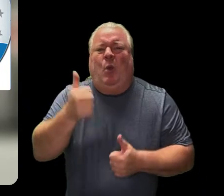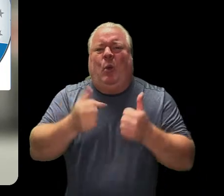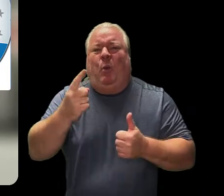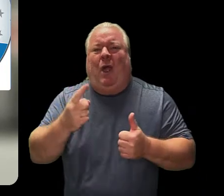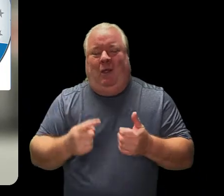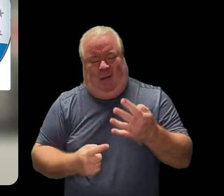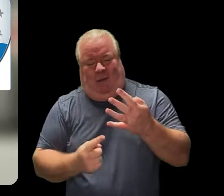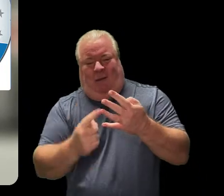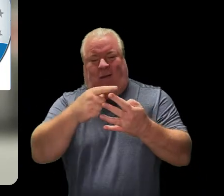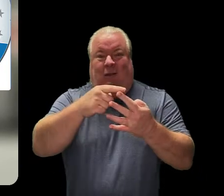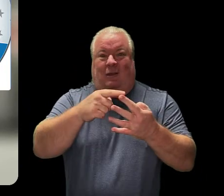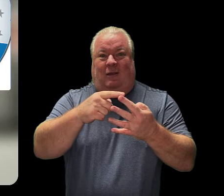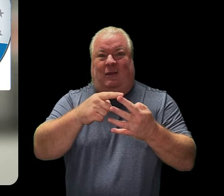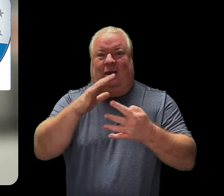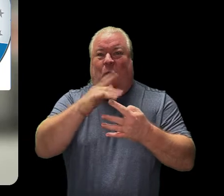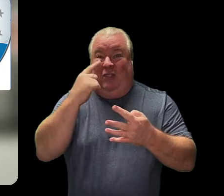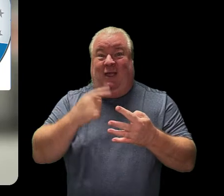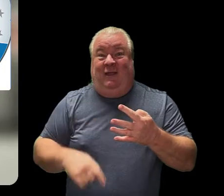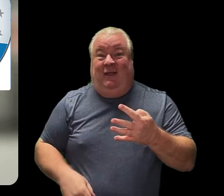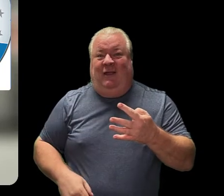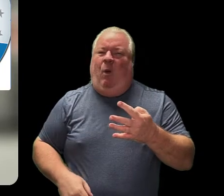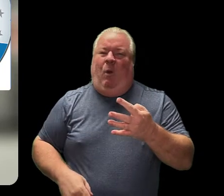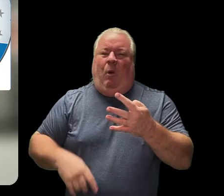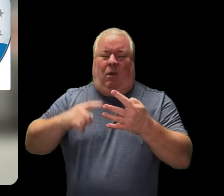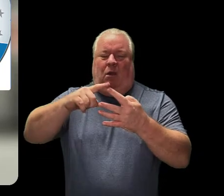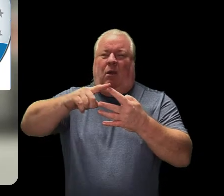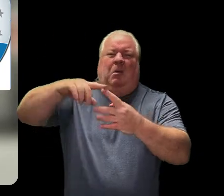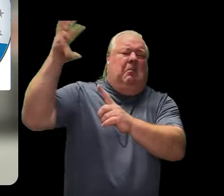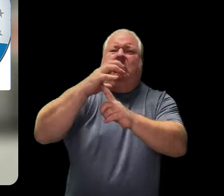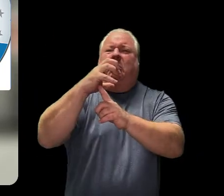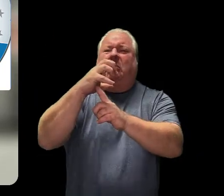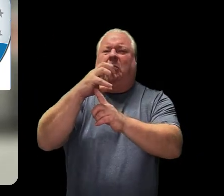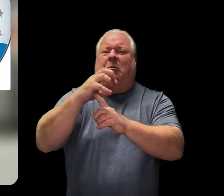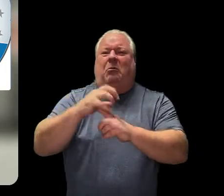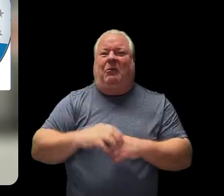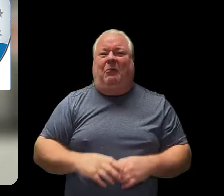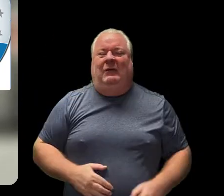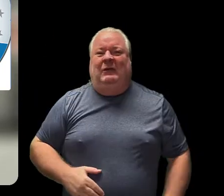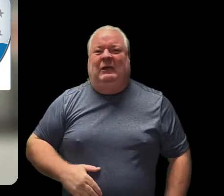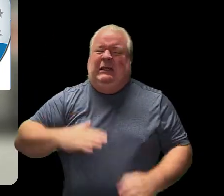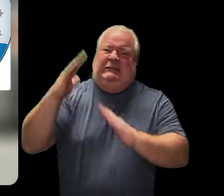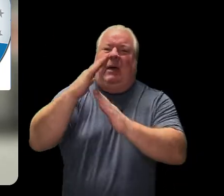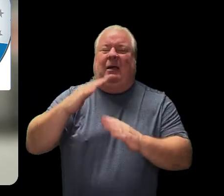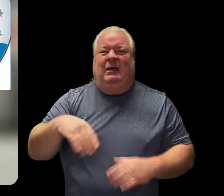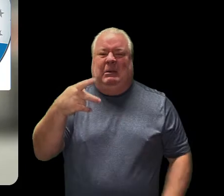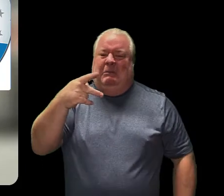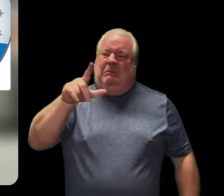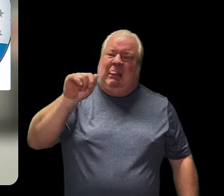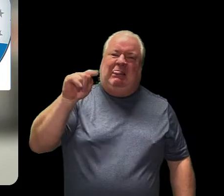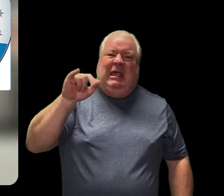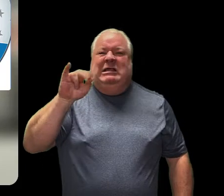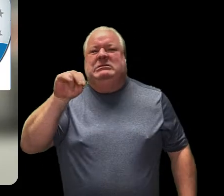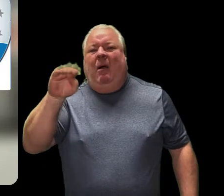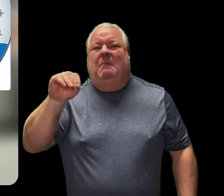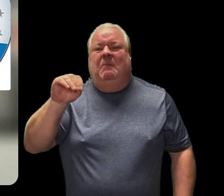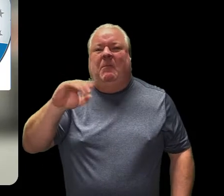Guess which one? That's right. The top one. Raymond Temple earned the platinum